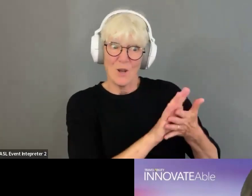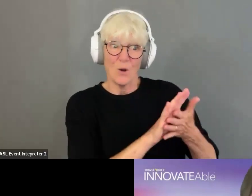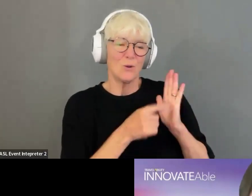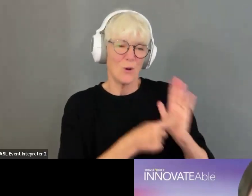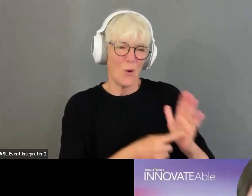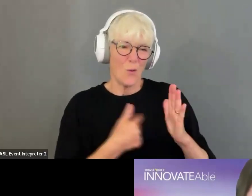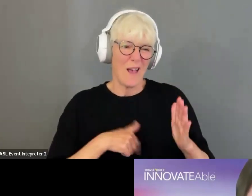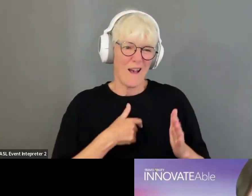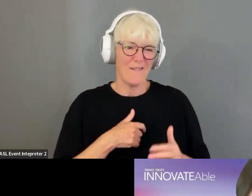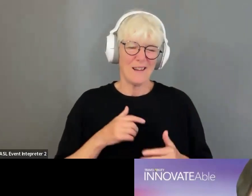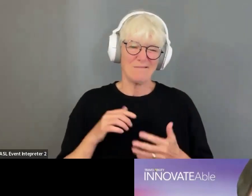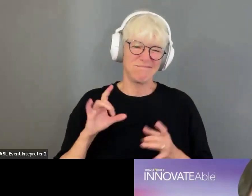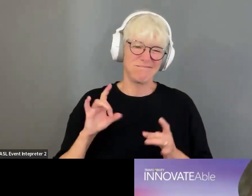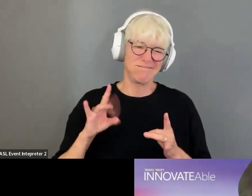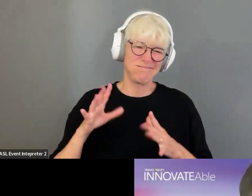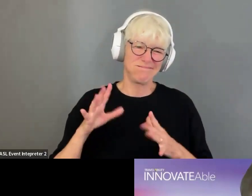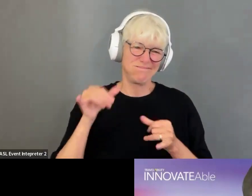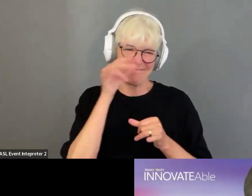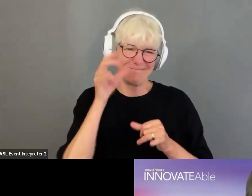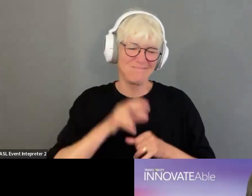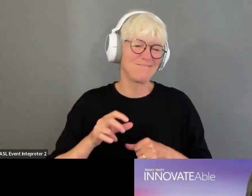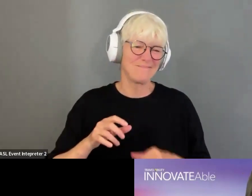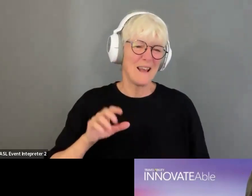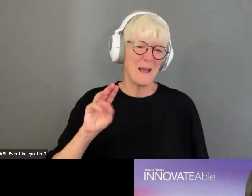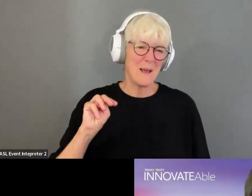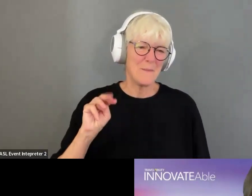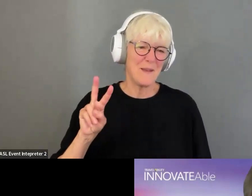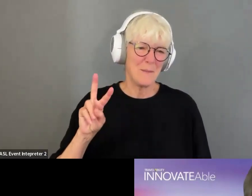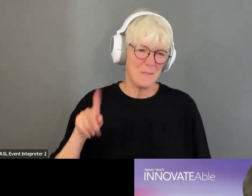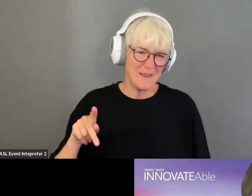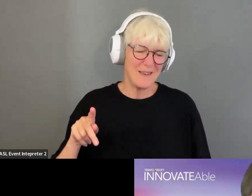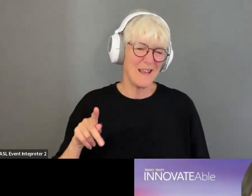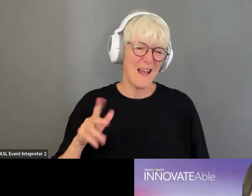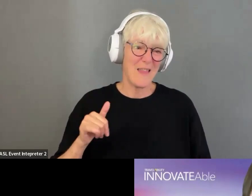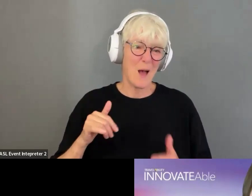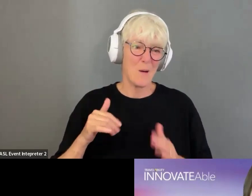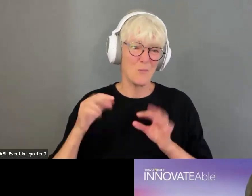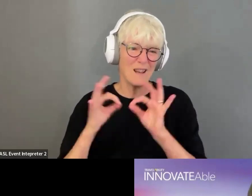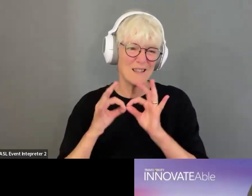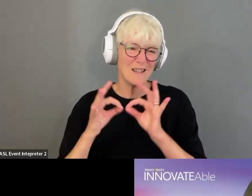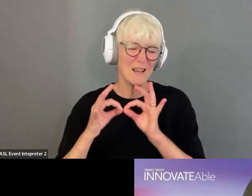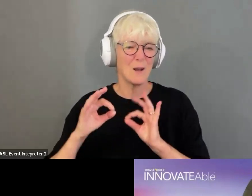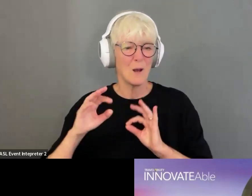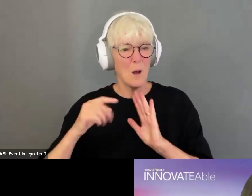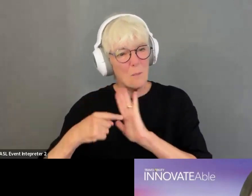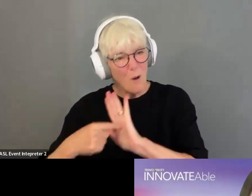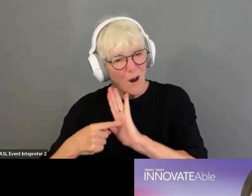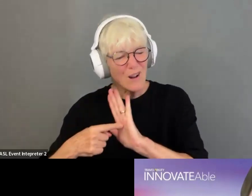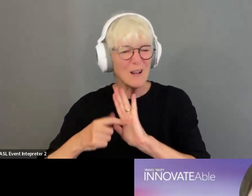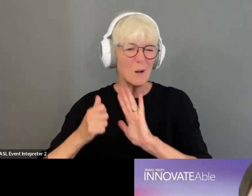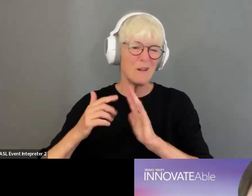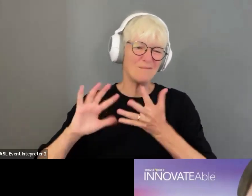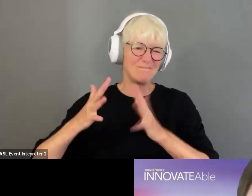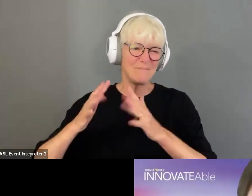MVP and we have a very basic pricing model right now. So we're kind of in that proof of concept phase. we're charging an hourly rate to individual